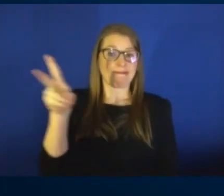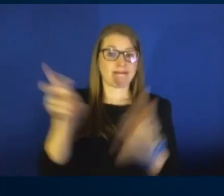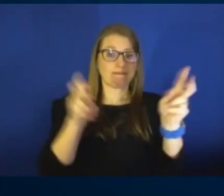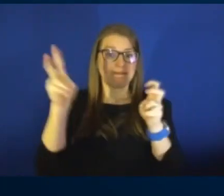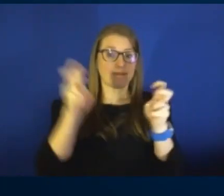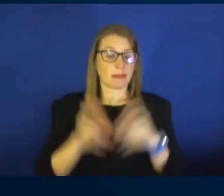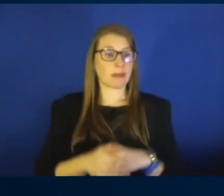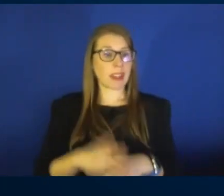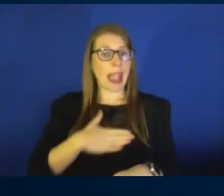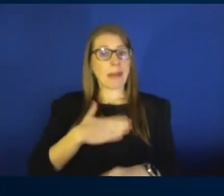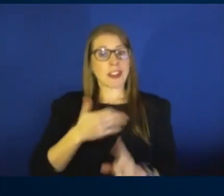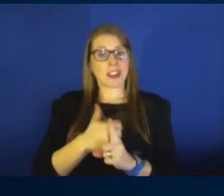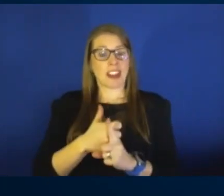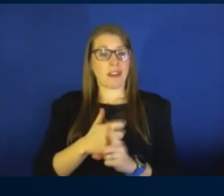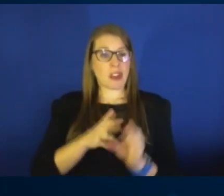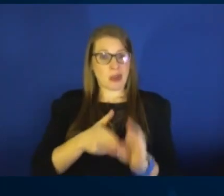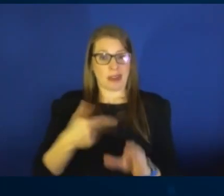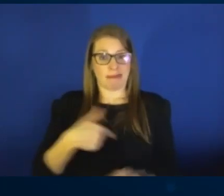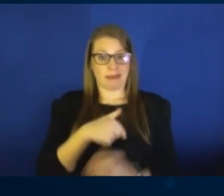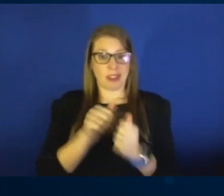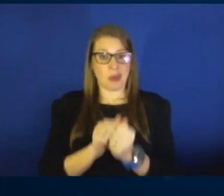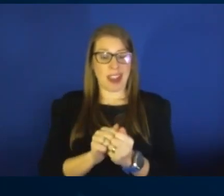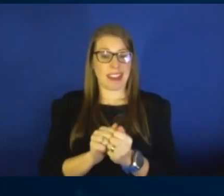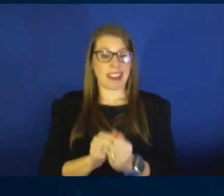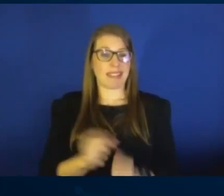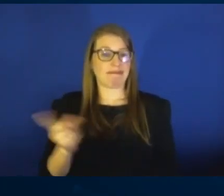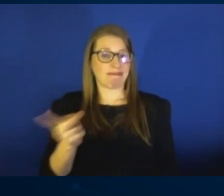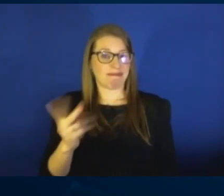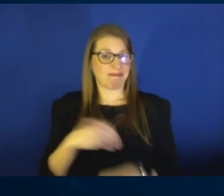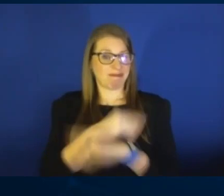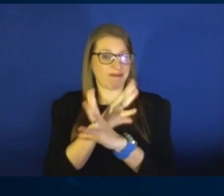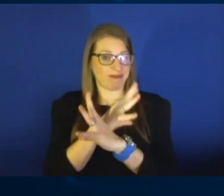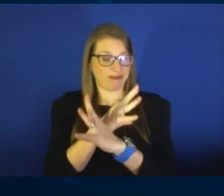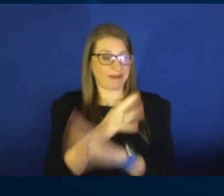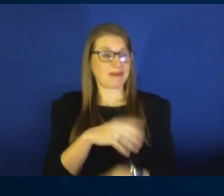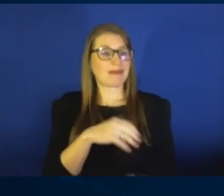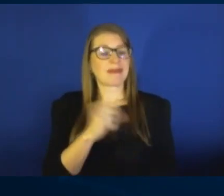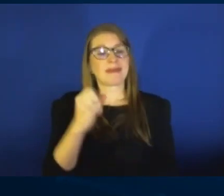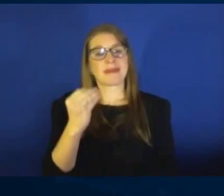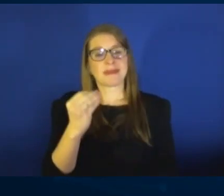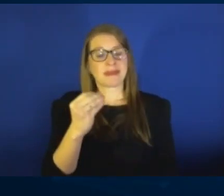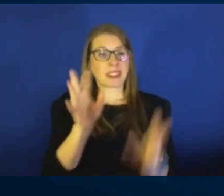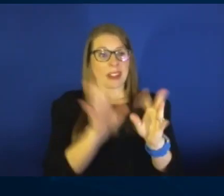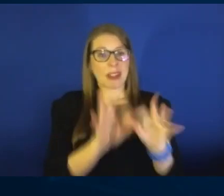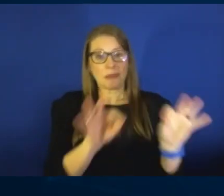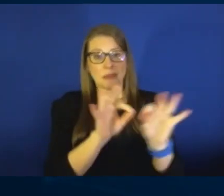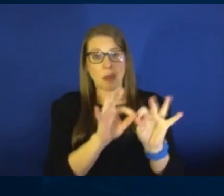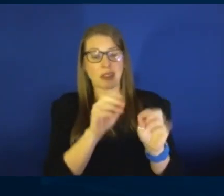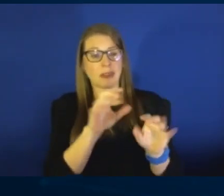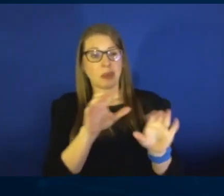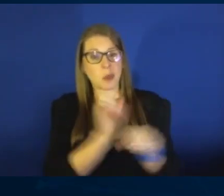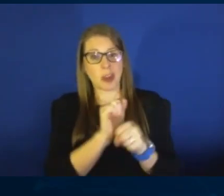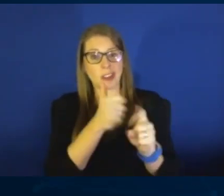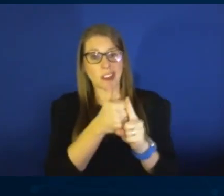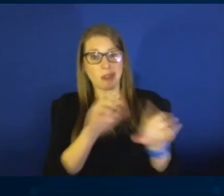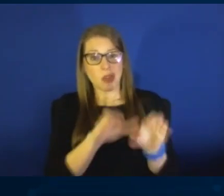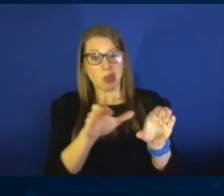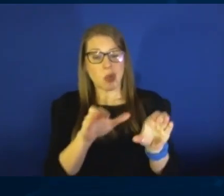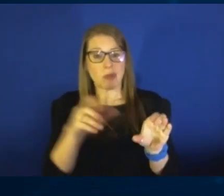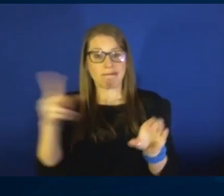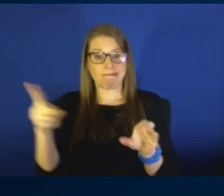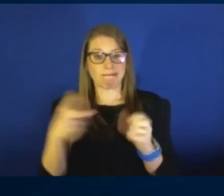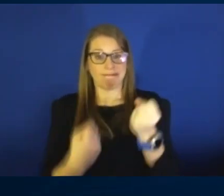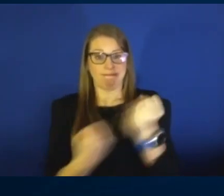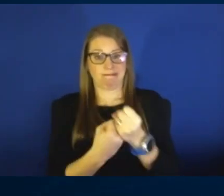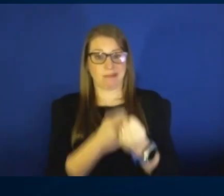come on today alongside with Dr. Johnson and Jeff today. So it really helped kind of put the big picture of what you do into perspective. Gentlemen, thank you so much for being with us.